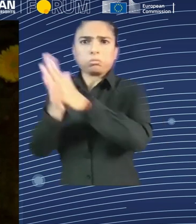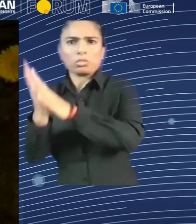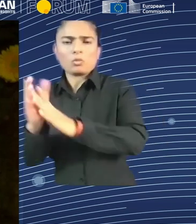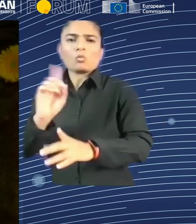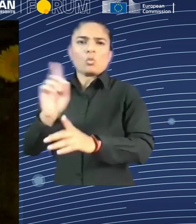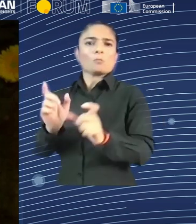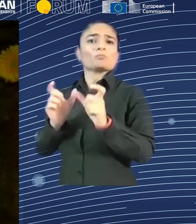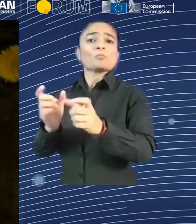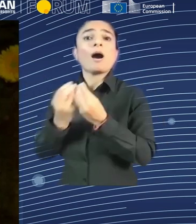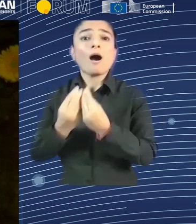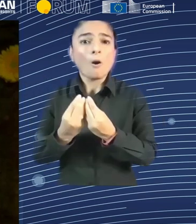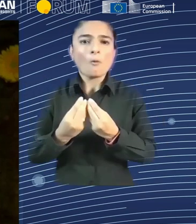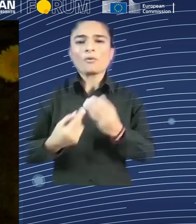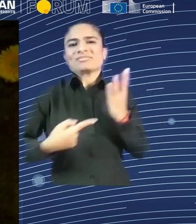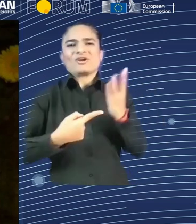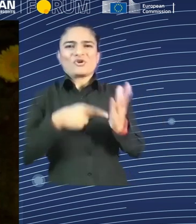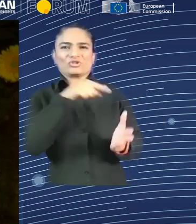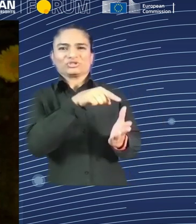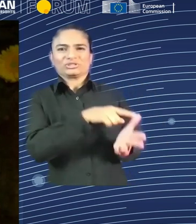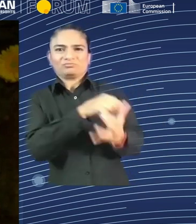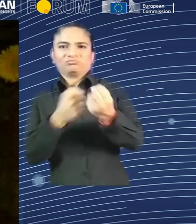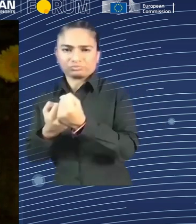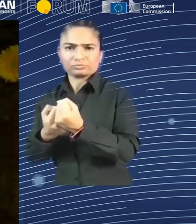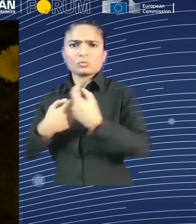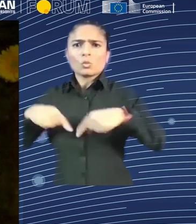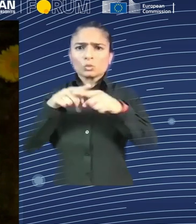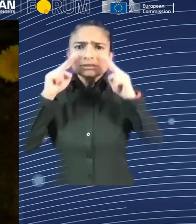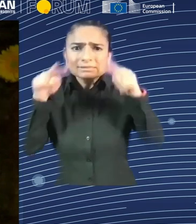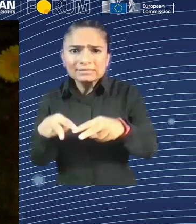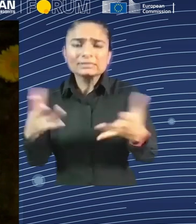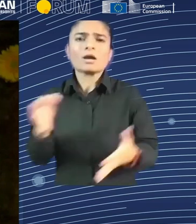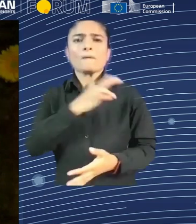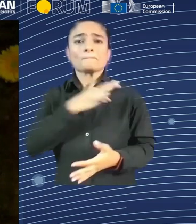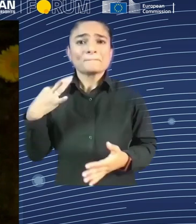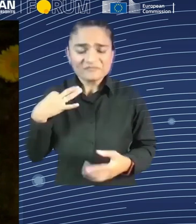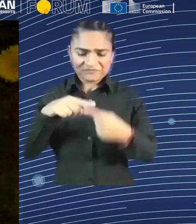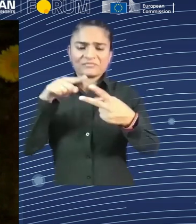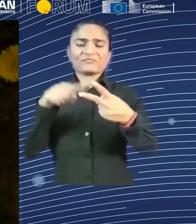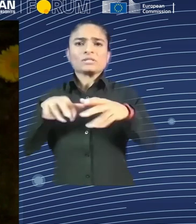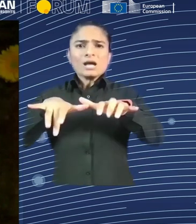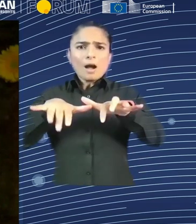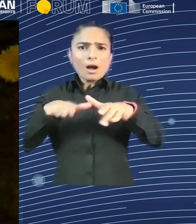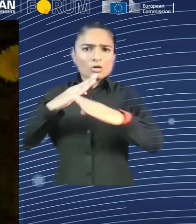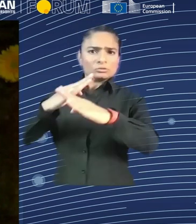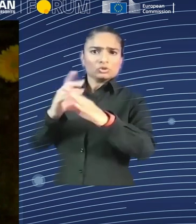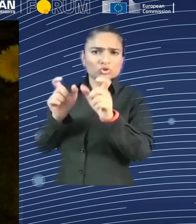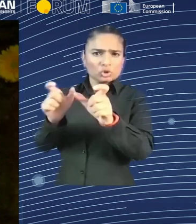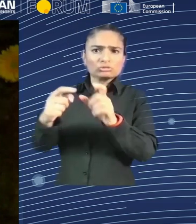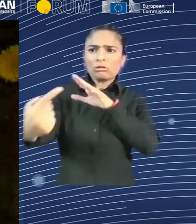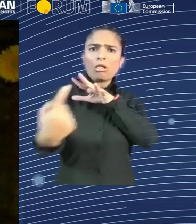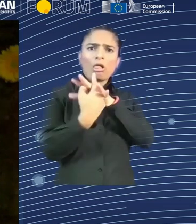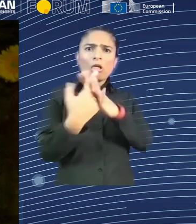new challenge of the labor market. And at the Center of Galicia, we are working on programs and